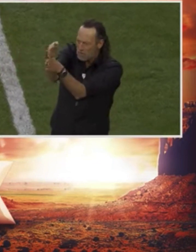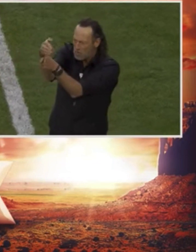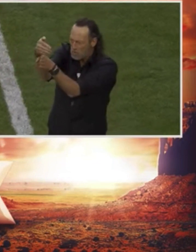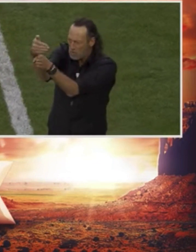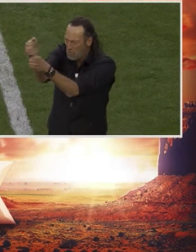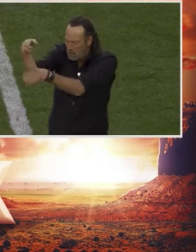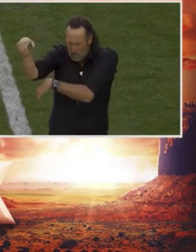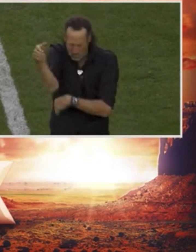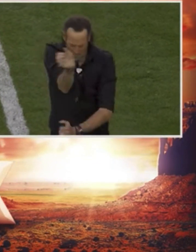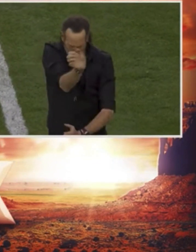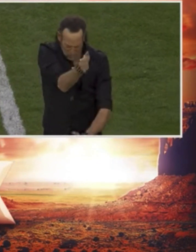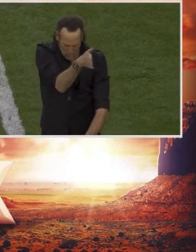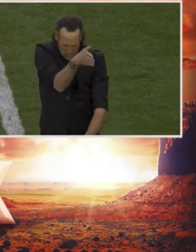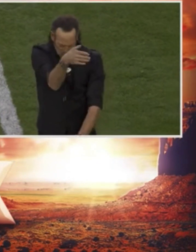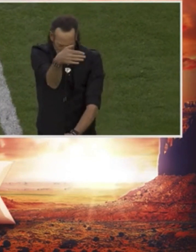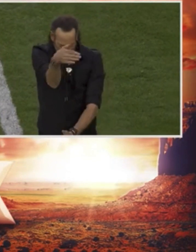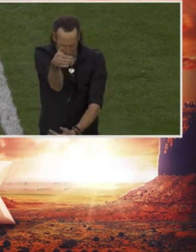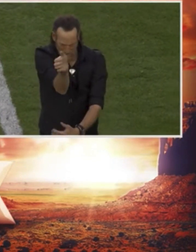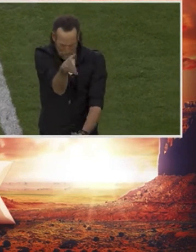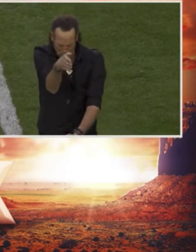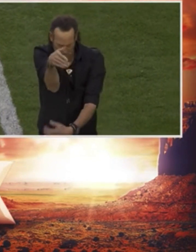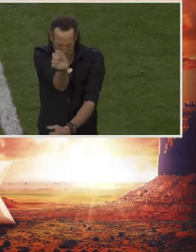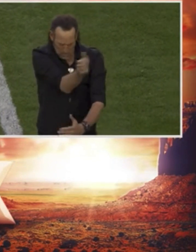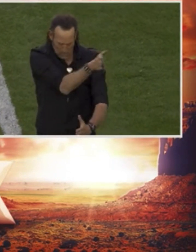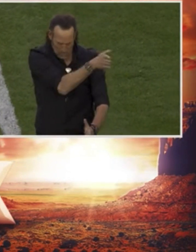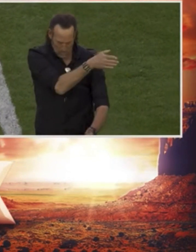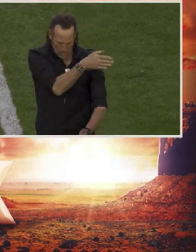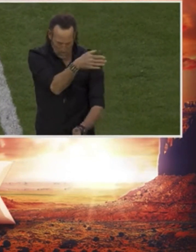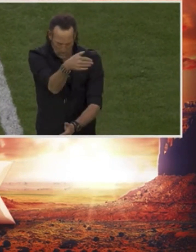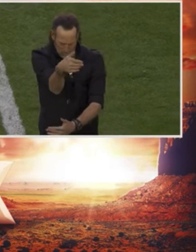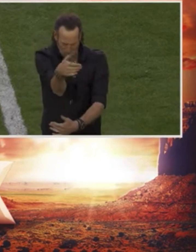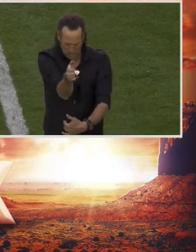gave way.